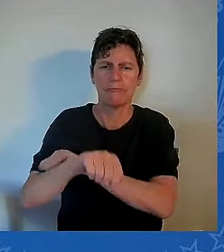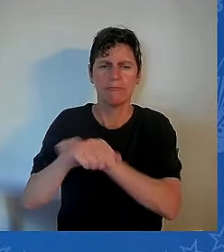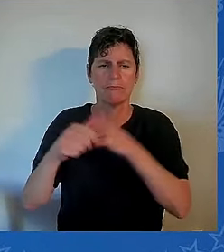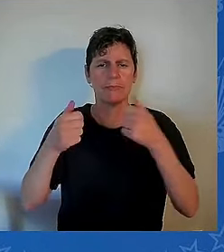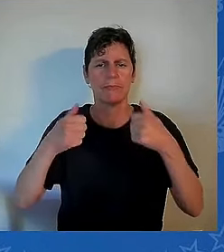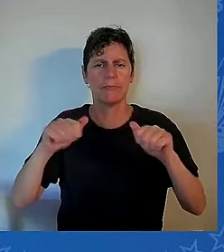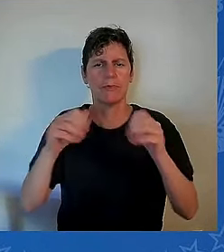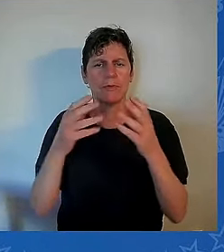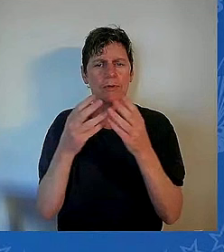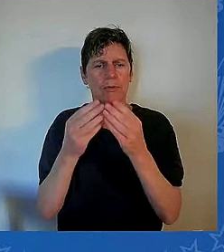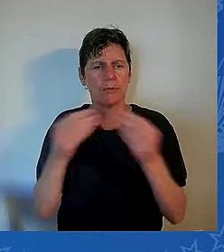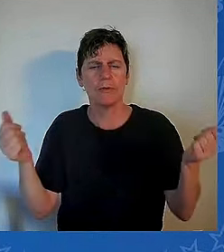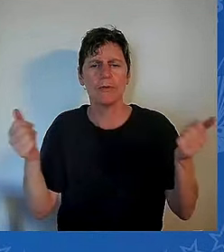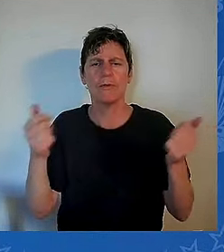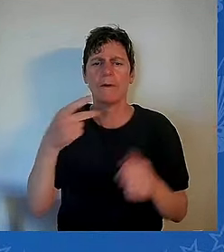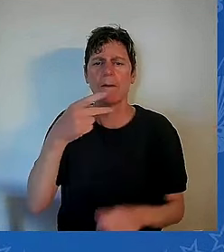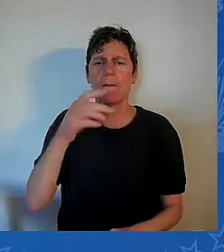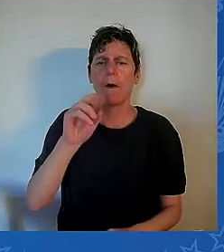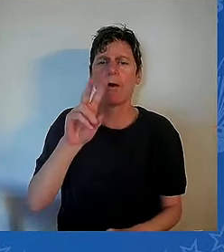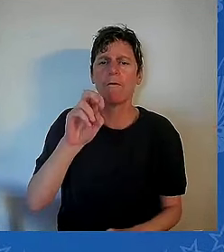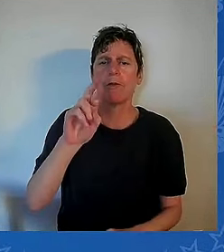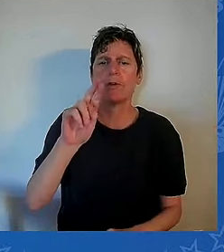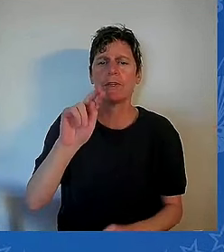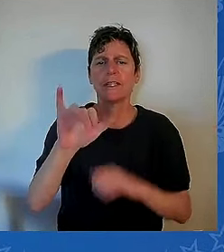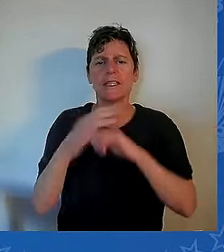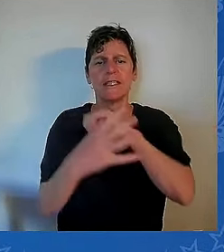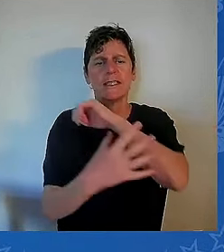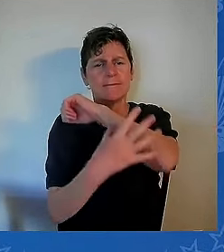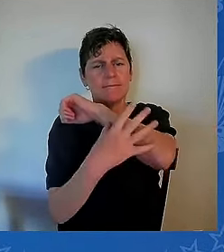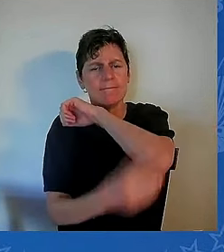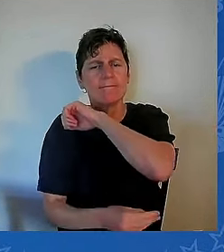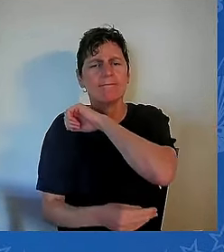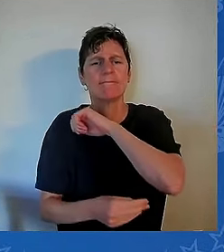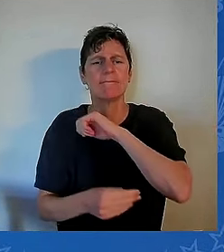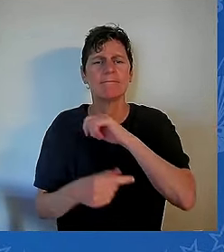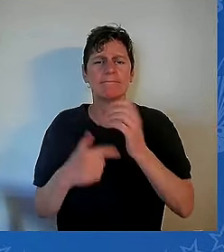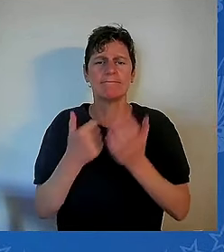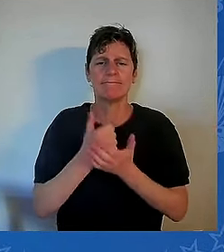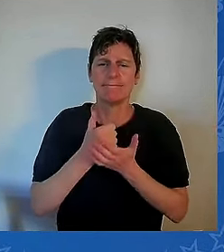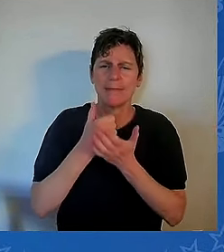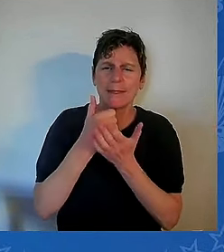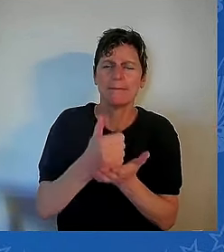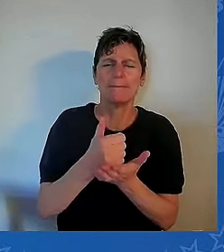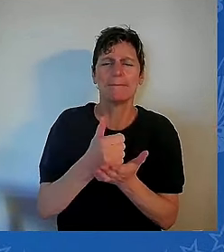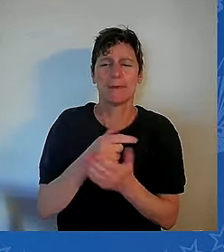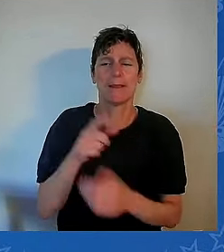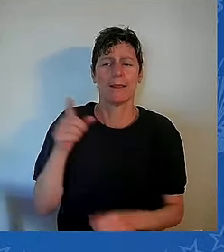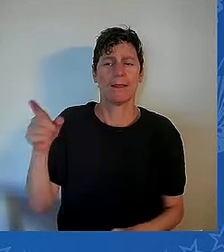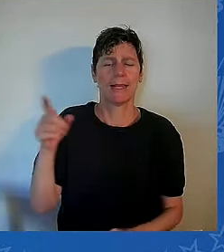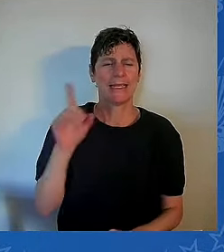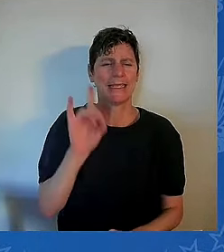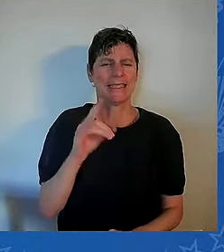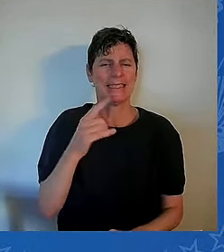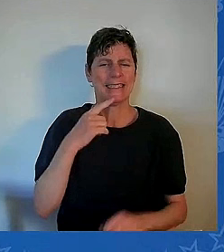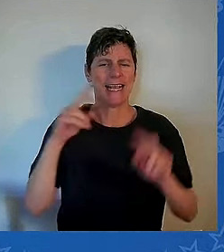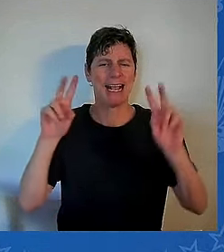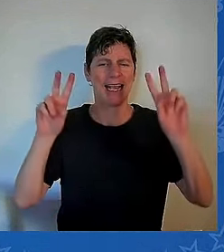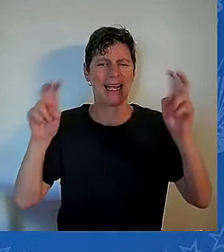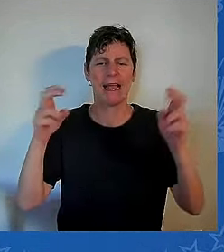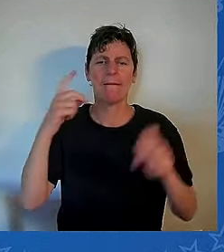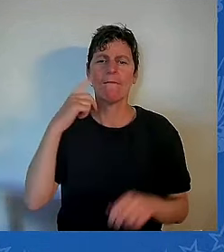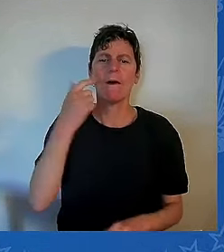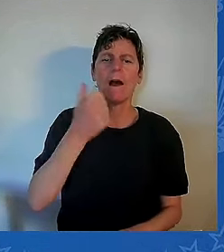more. She once said, for anyone to achieve something, you have to show a little